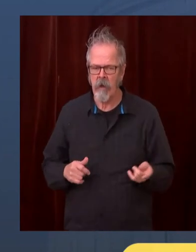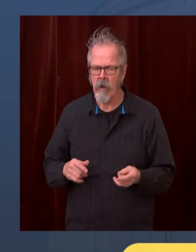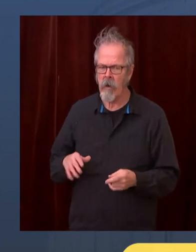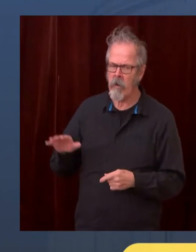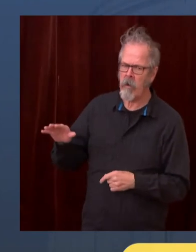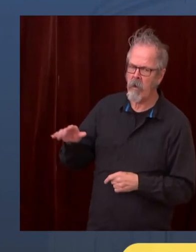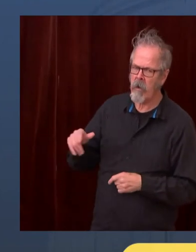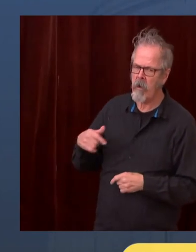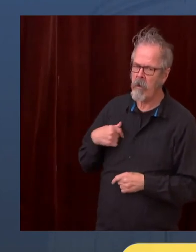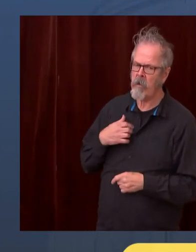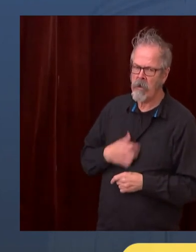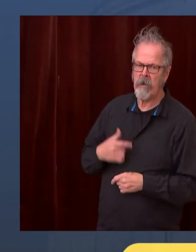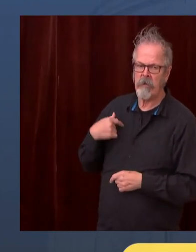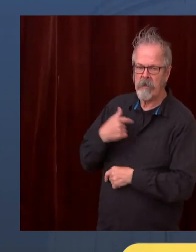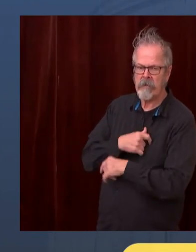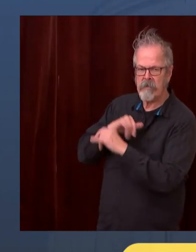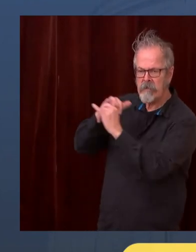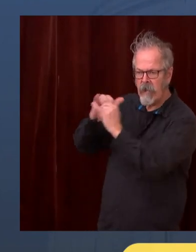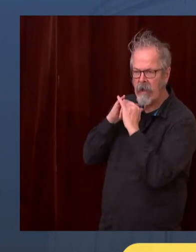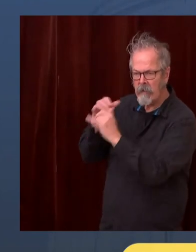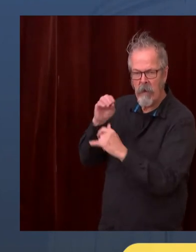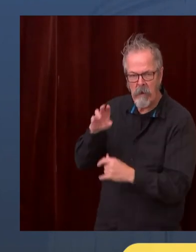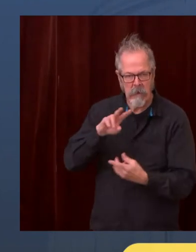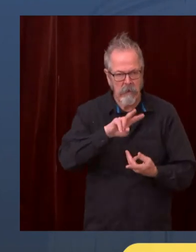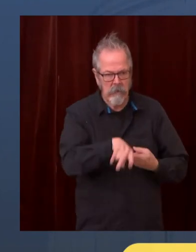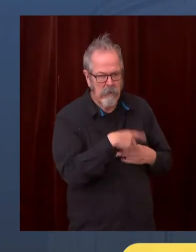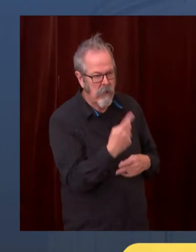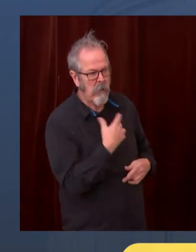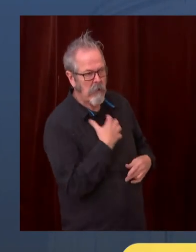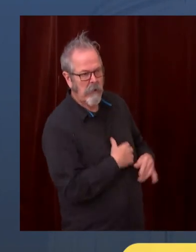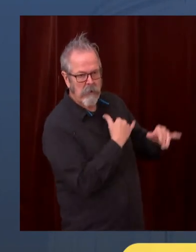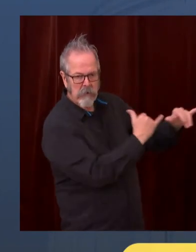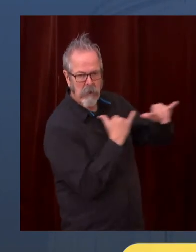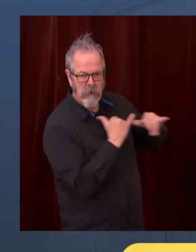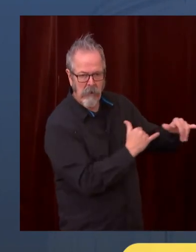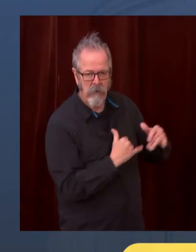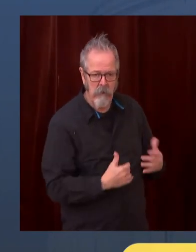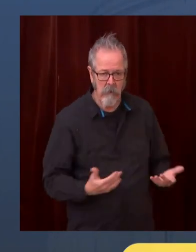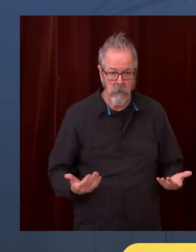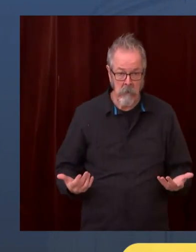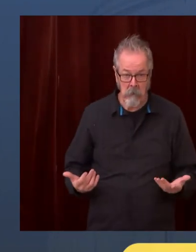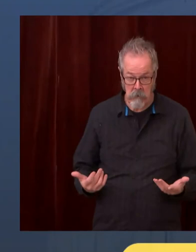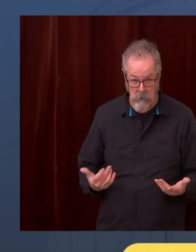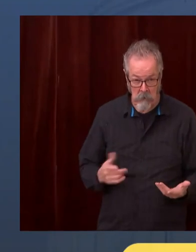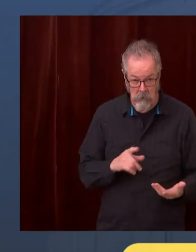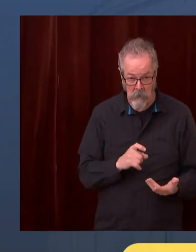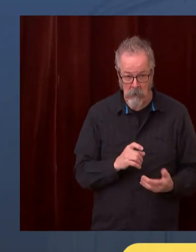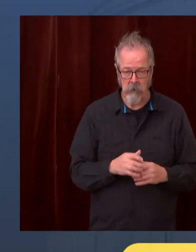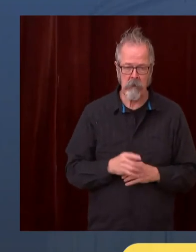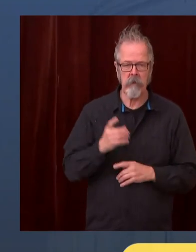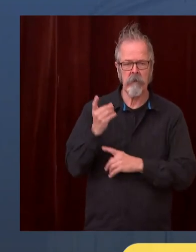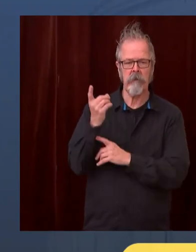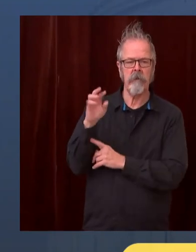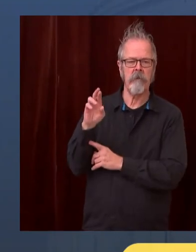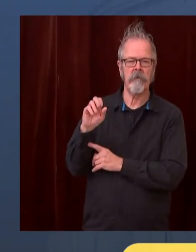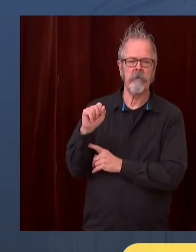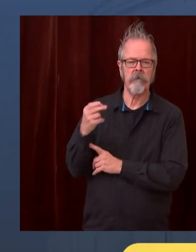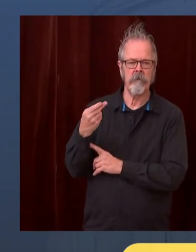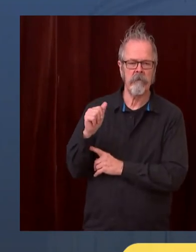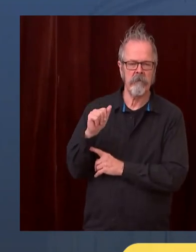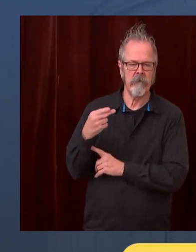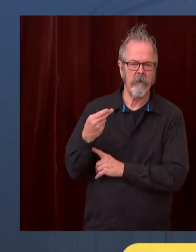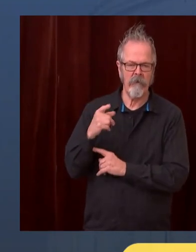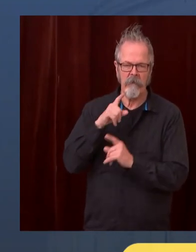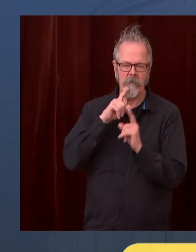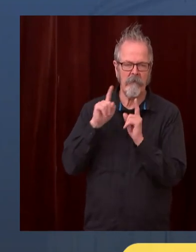You know, let me leave it at a very high level. I would say that, for example, Sunday when Governor Inslee announced